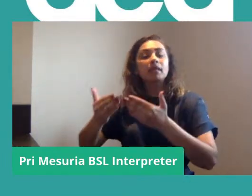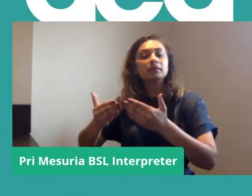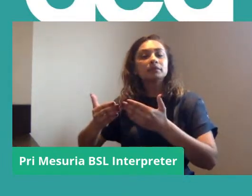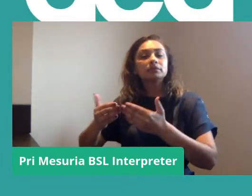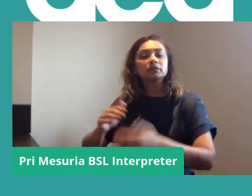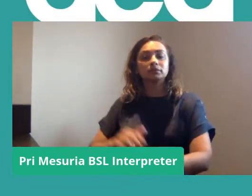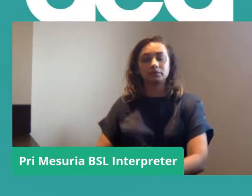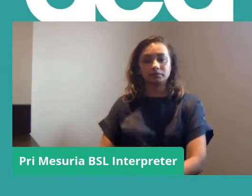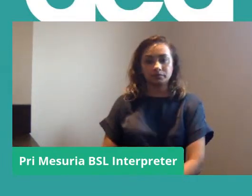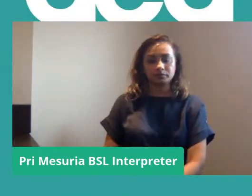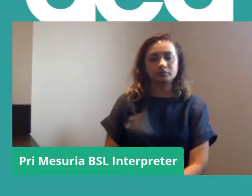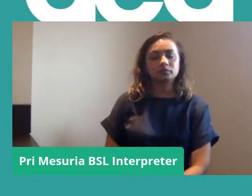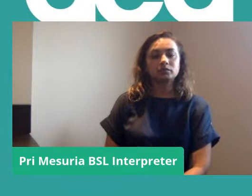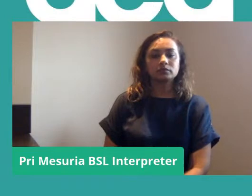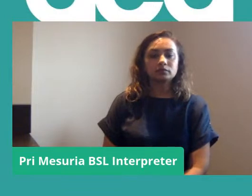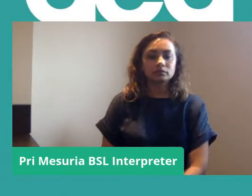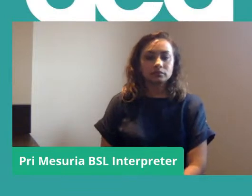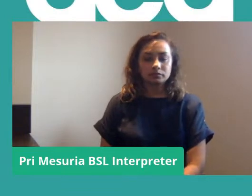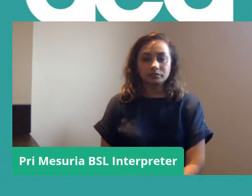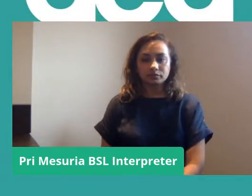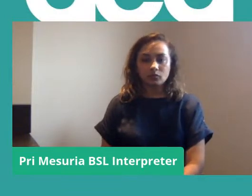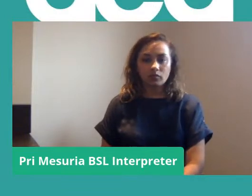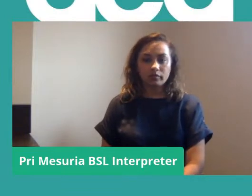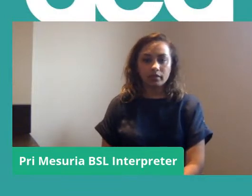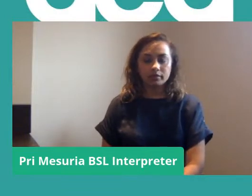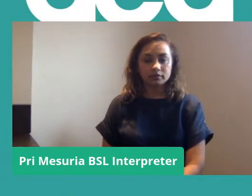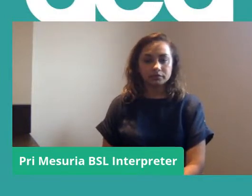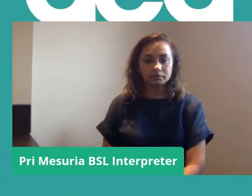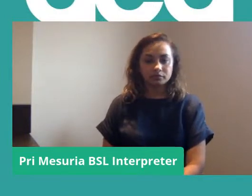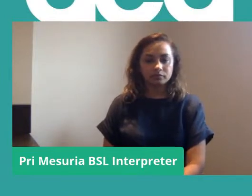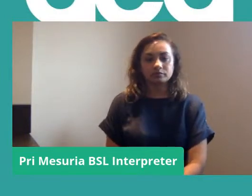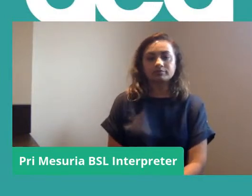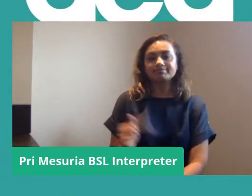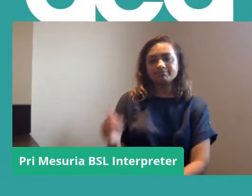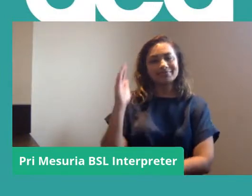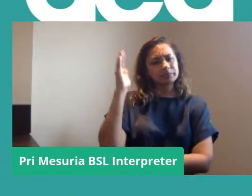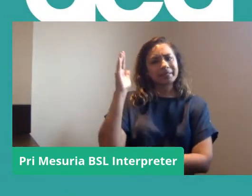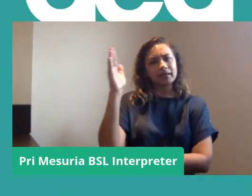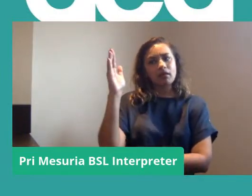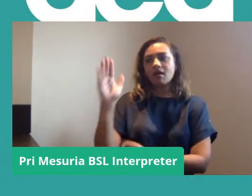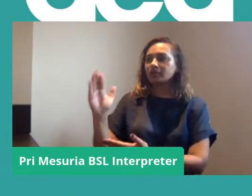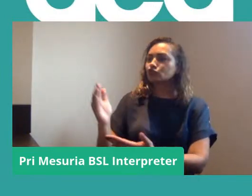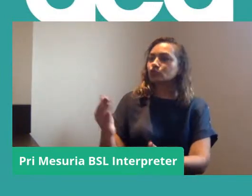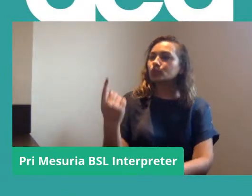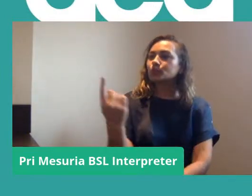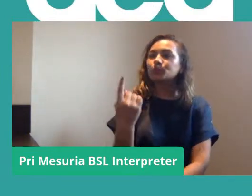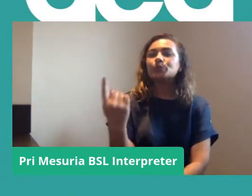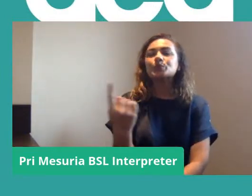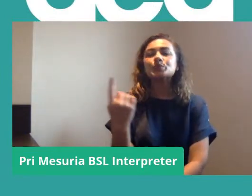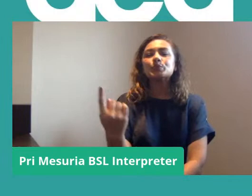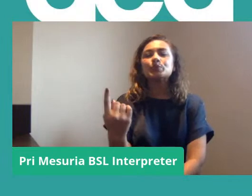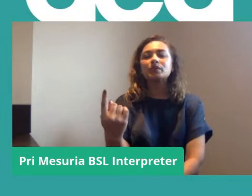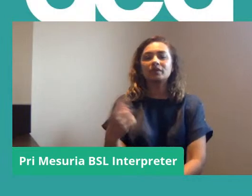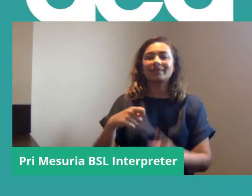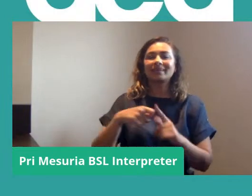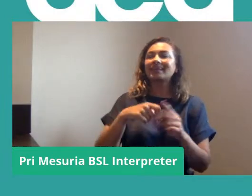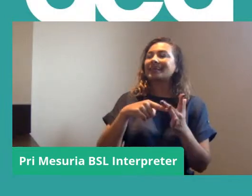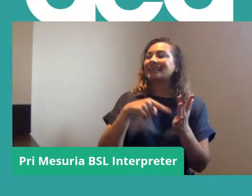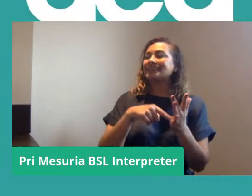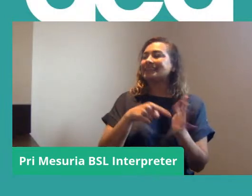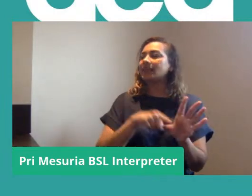session. All right. So our next speaker, delighted to introduce Kitty Howarth,